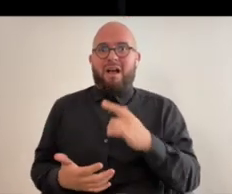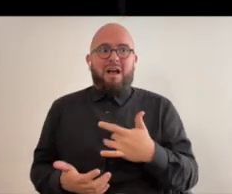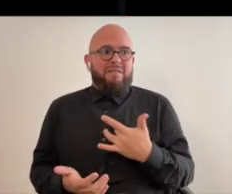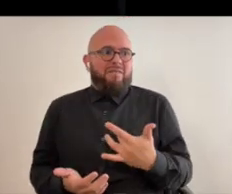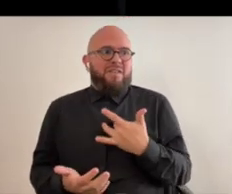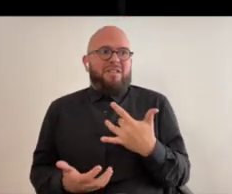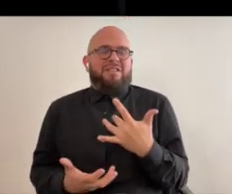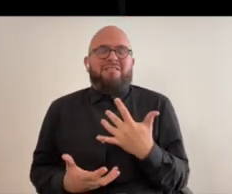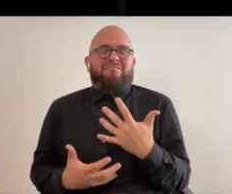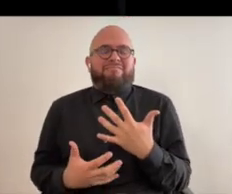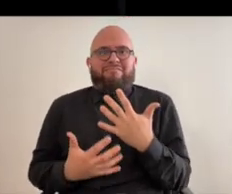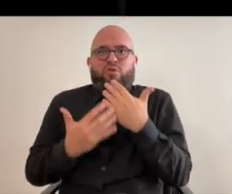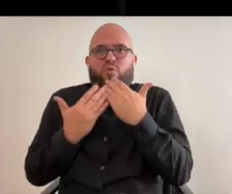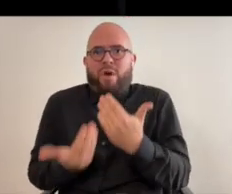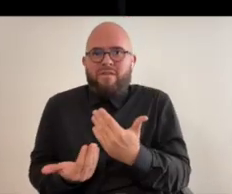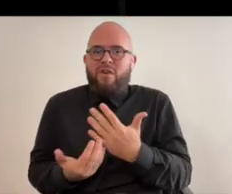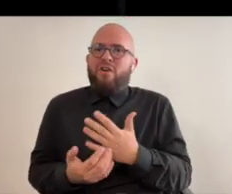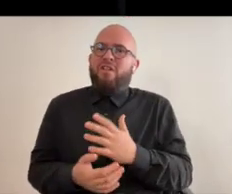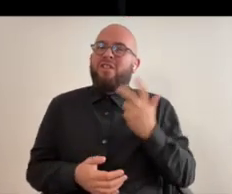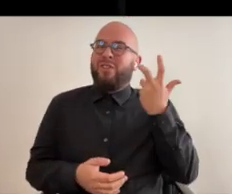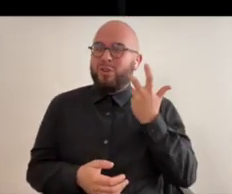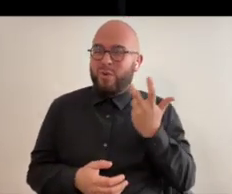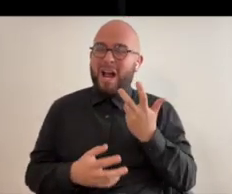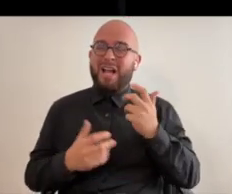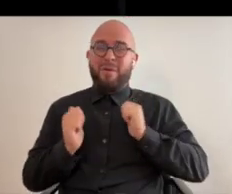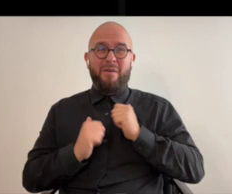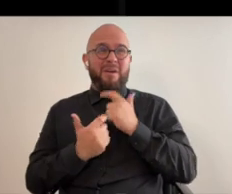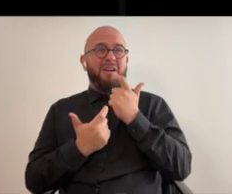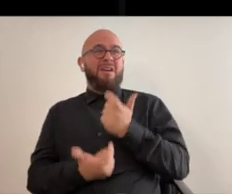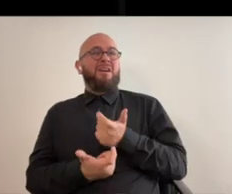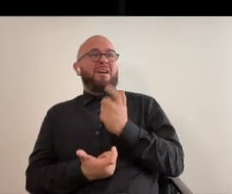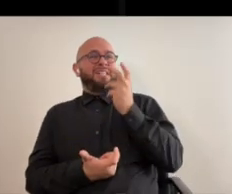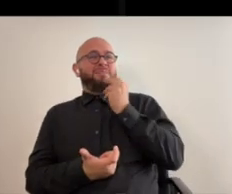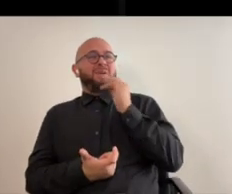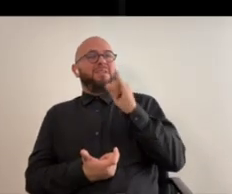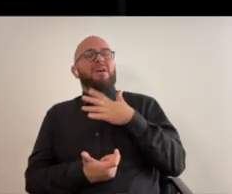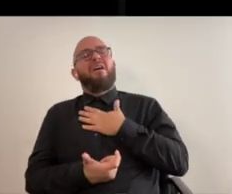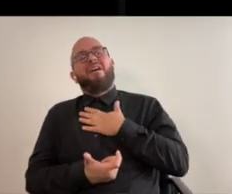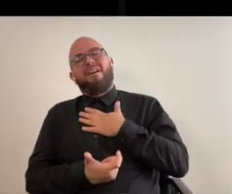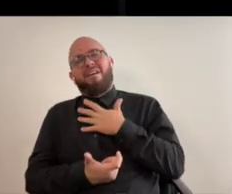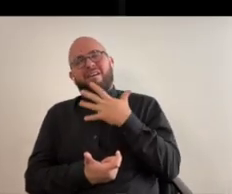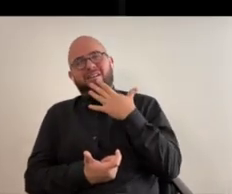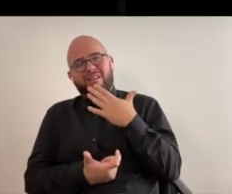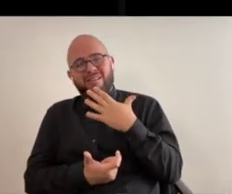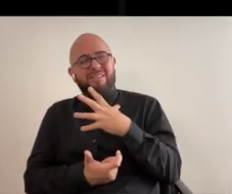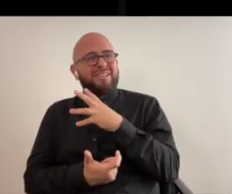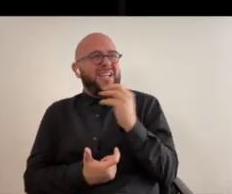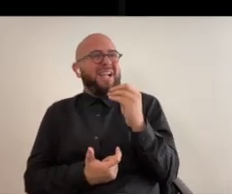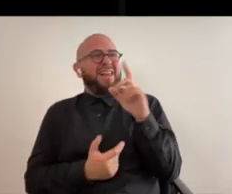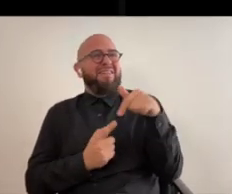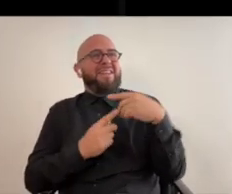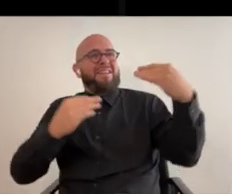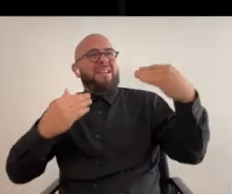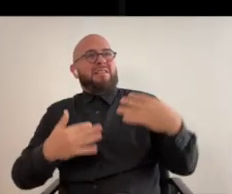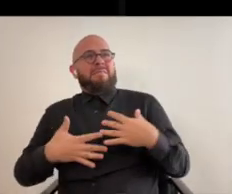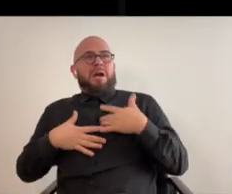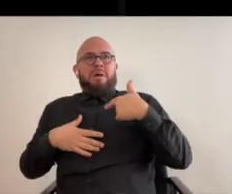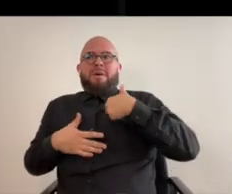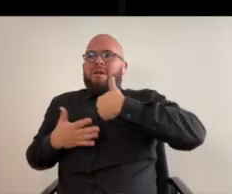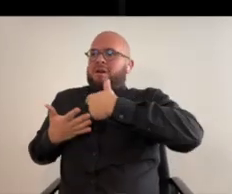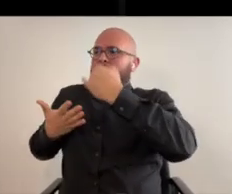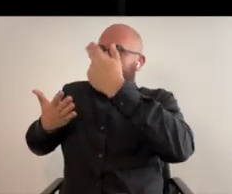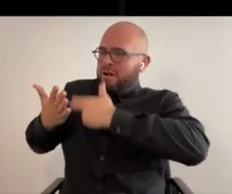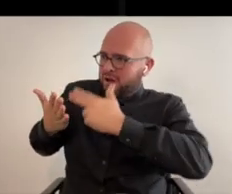that car accident and i just feel so grateful that their performance like to experience their performance and that i could